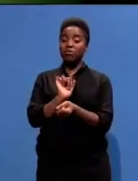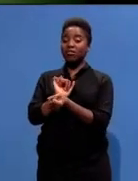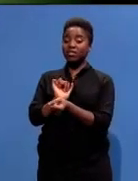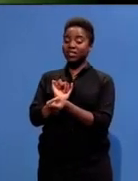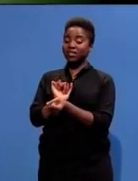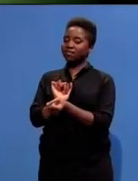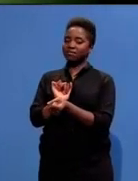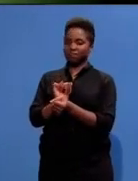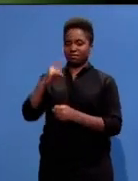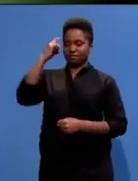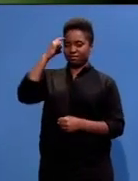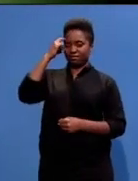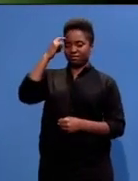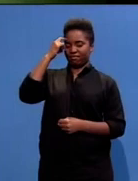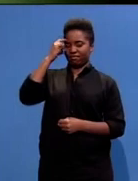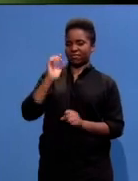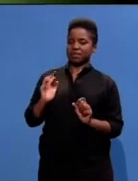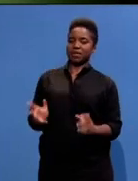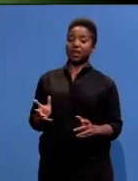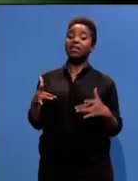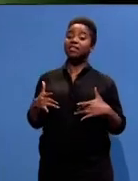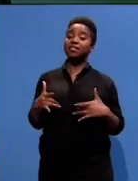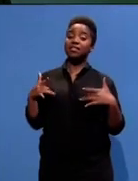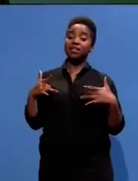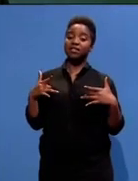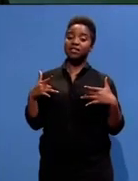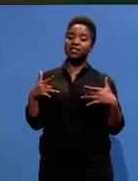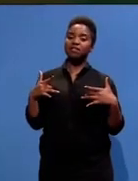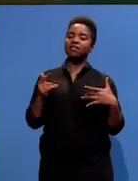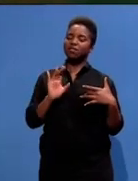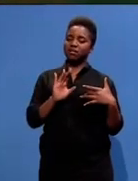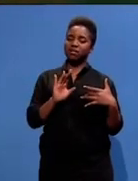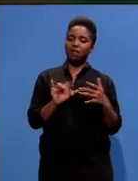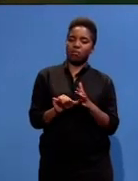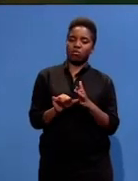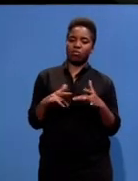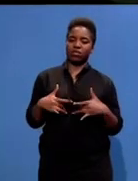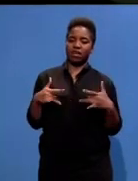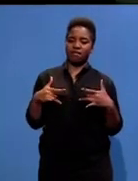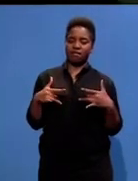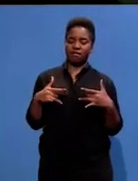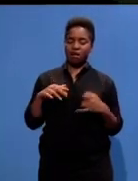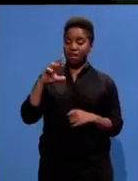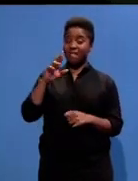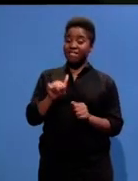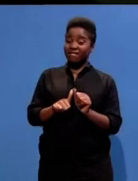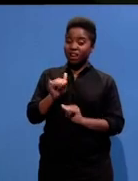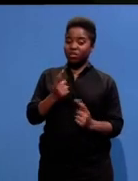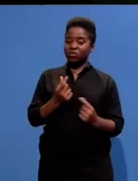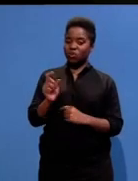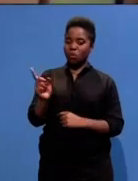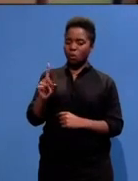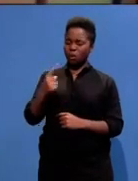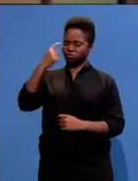for political prisoners. Life meant life. The first thing you have to do is to stamp